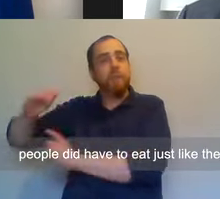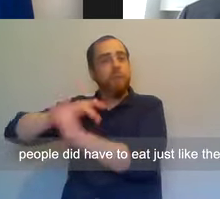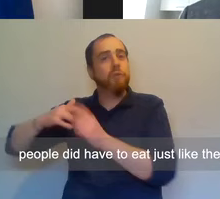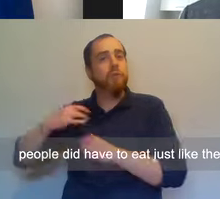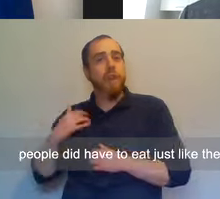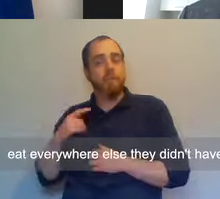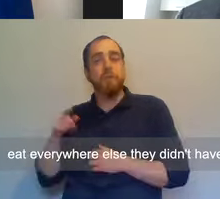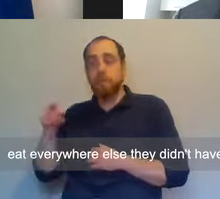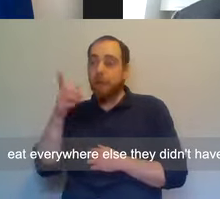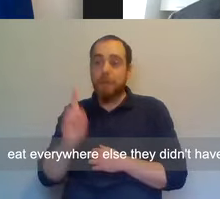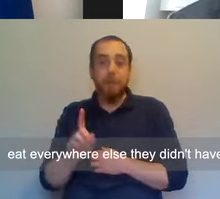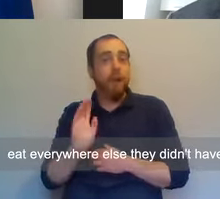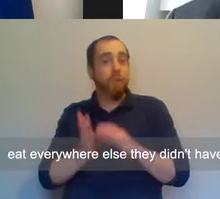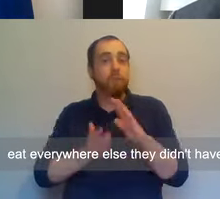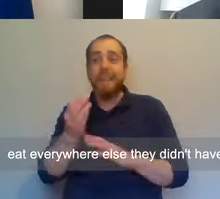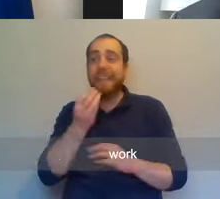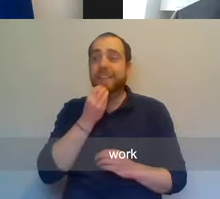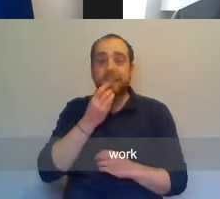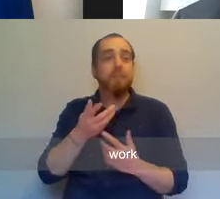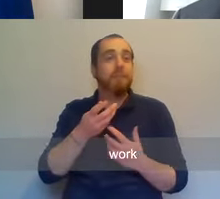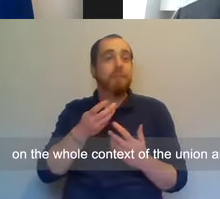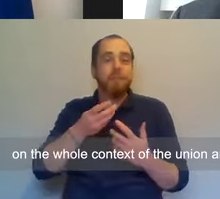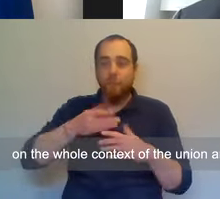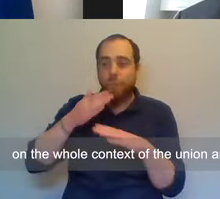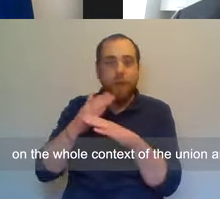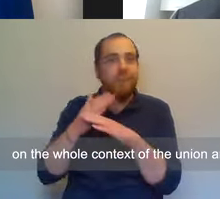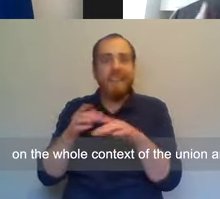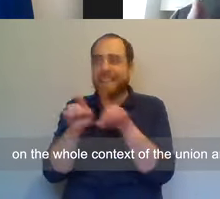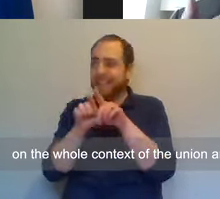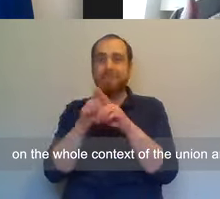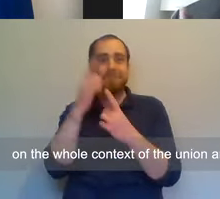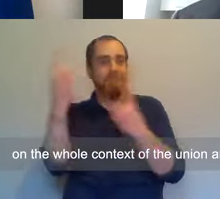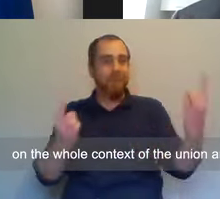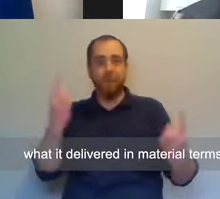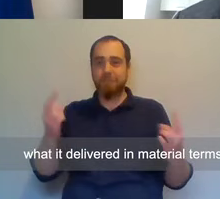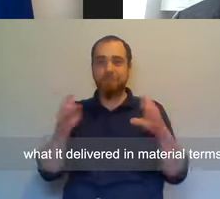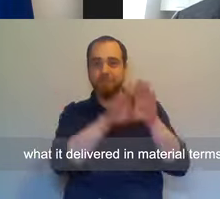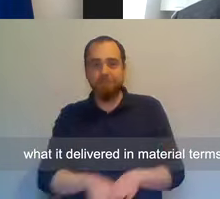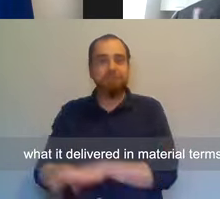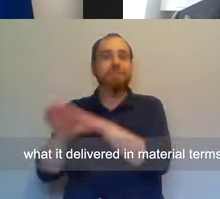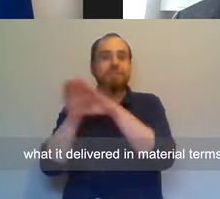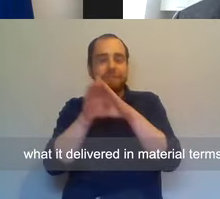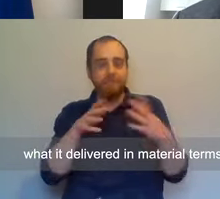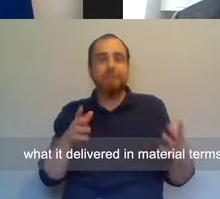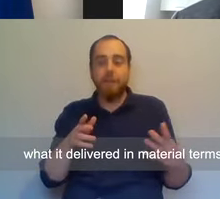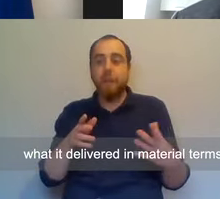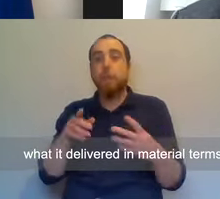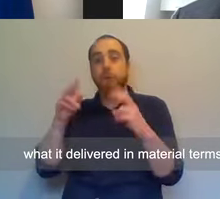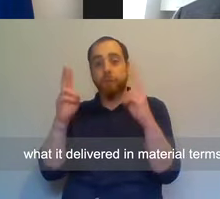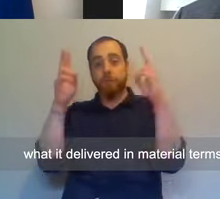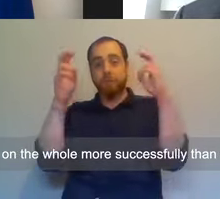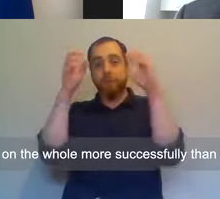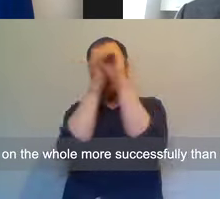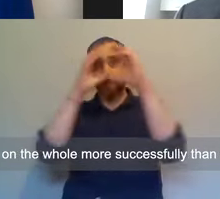have to eat, just like they eat everywhere else. They did have to work on the whole context of the Union and what it delivered in material terms.